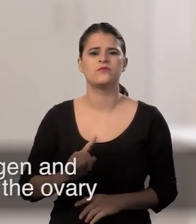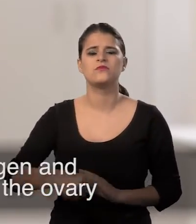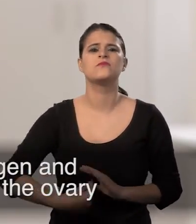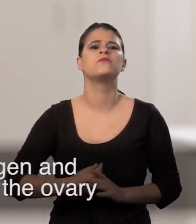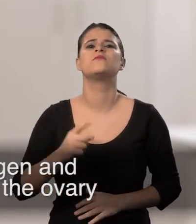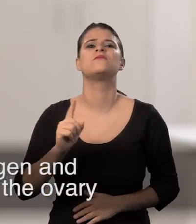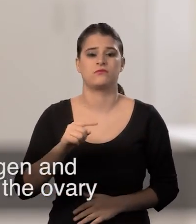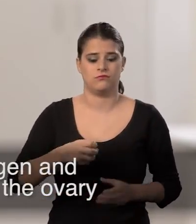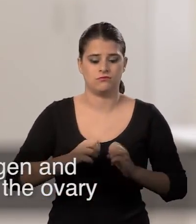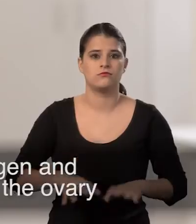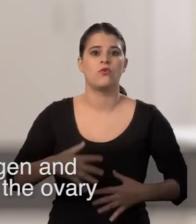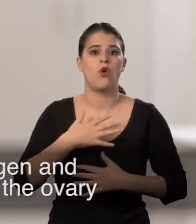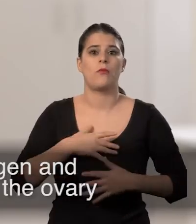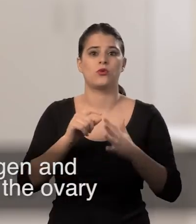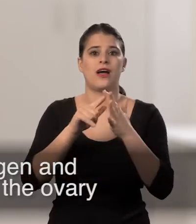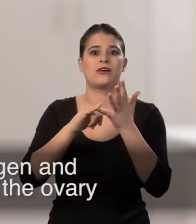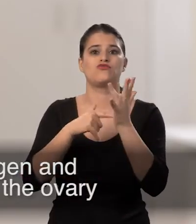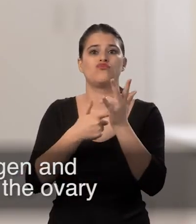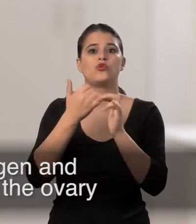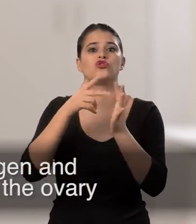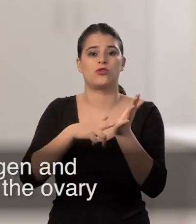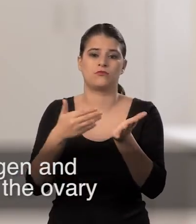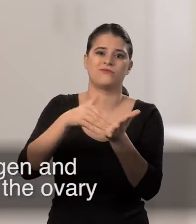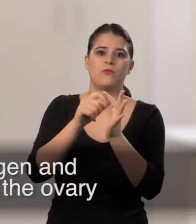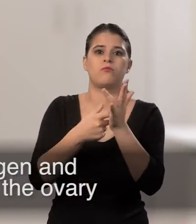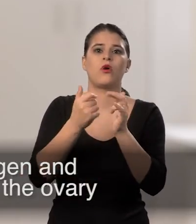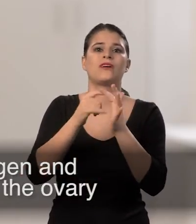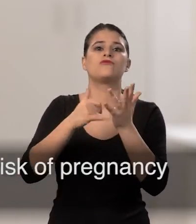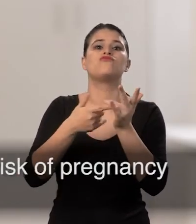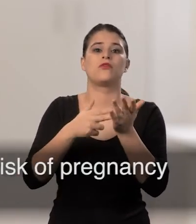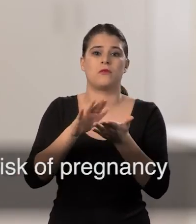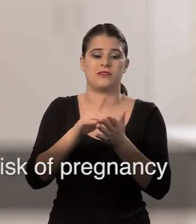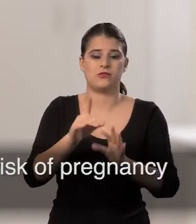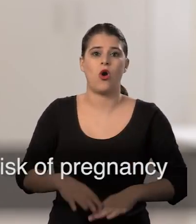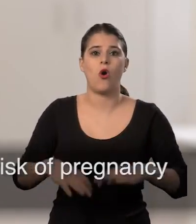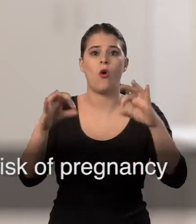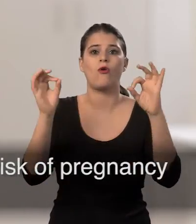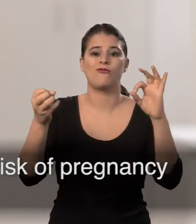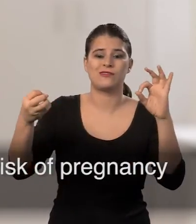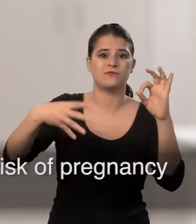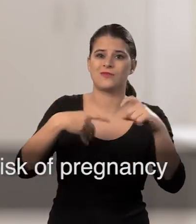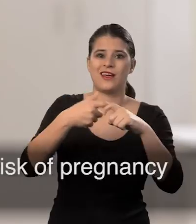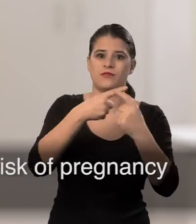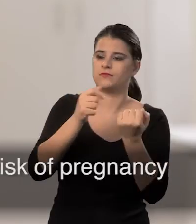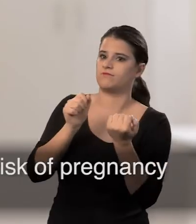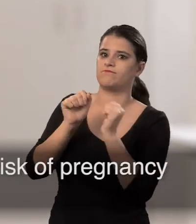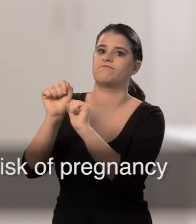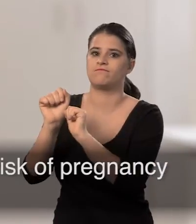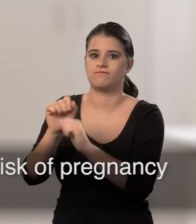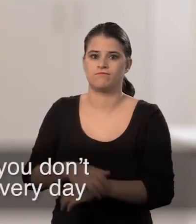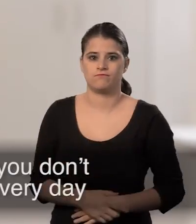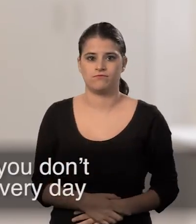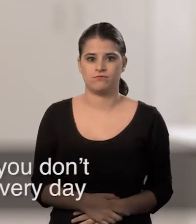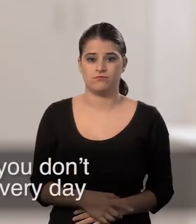releases the hormones oestrogen and progestogen, which help prevent the ovary releasing an egg, thereby reducing the risk of pregnancy.